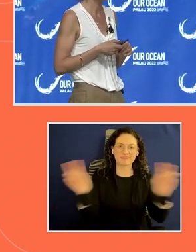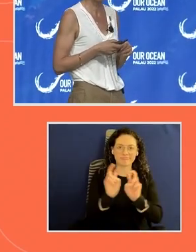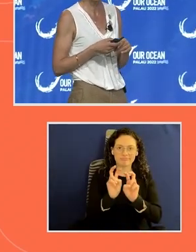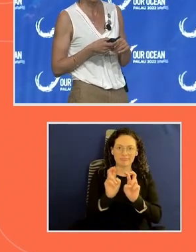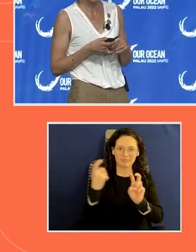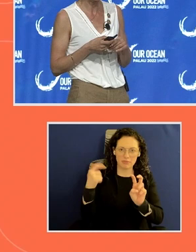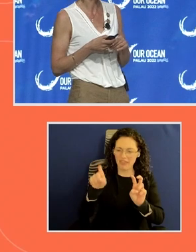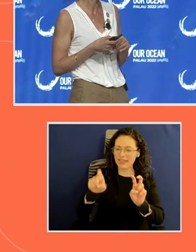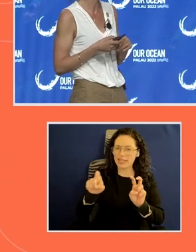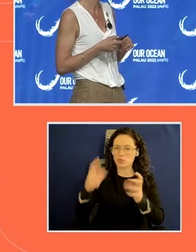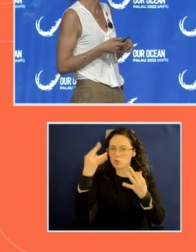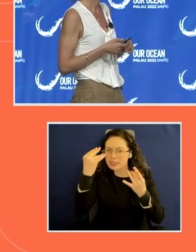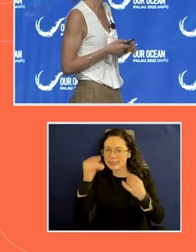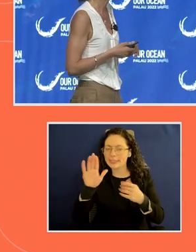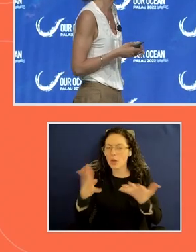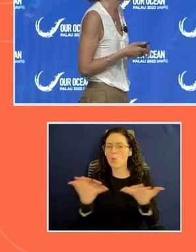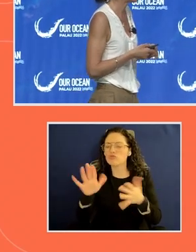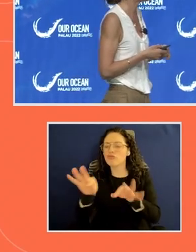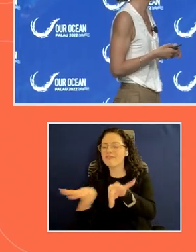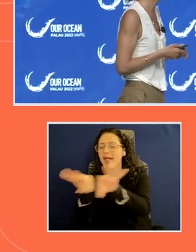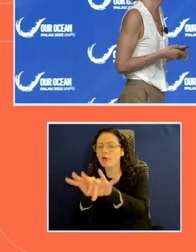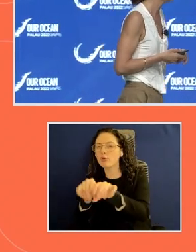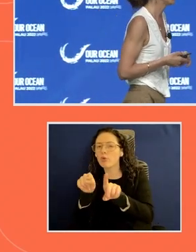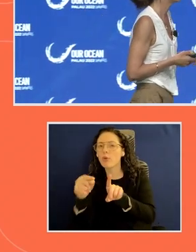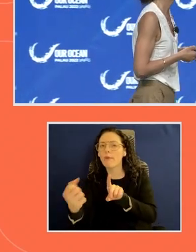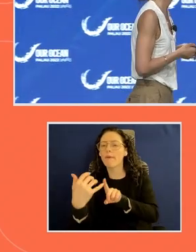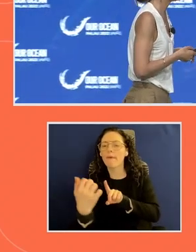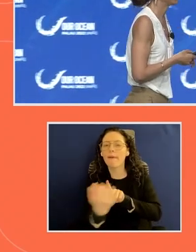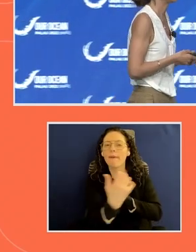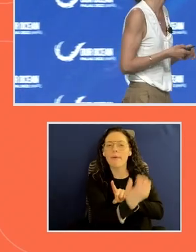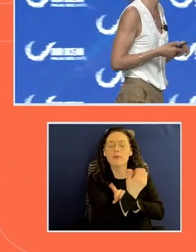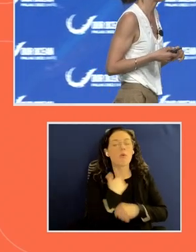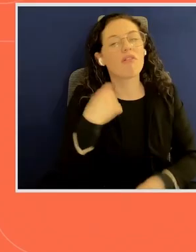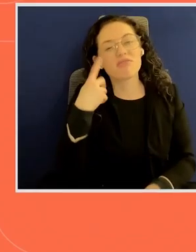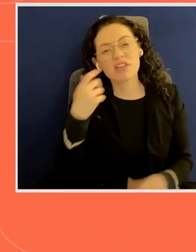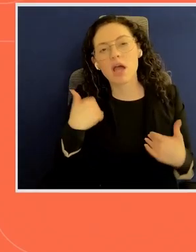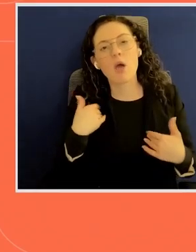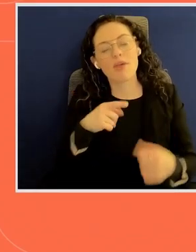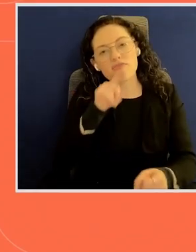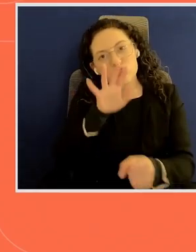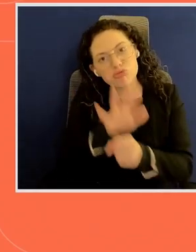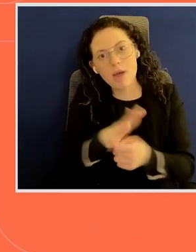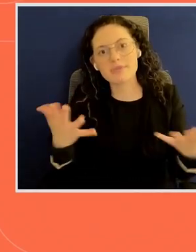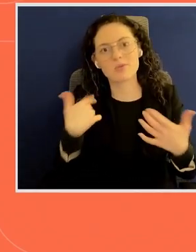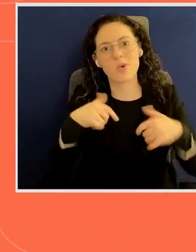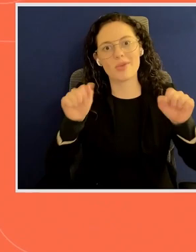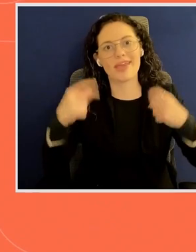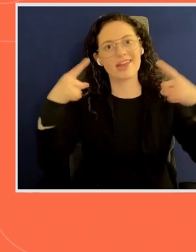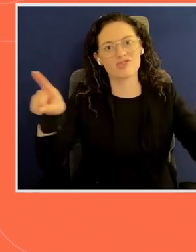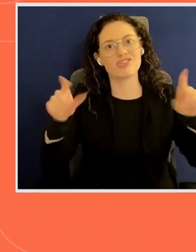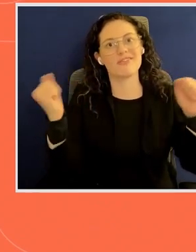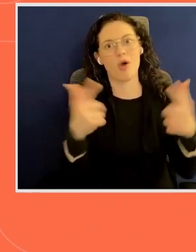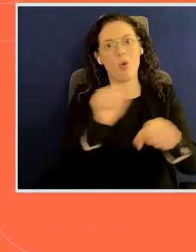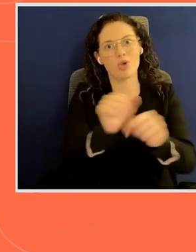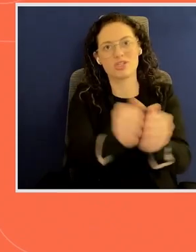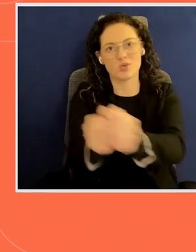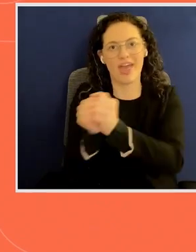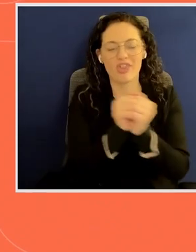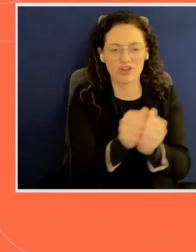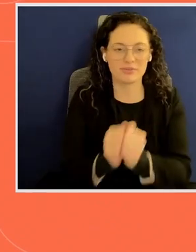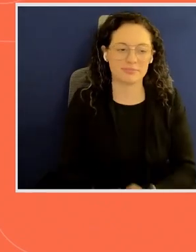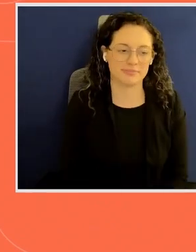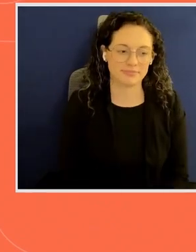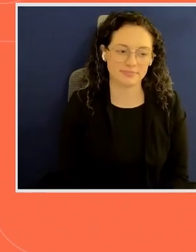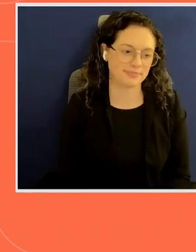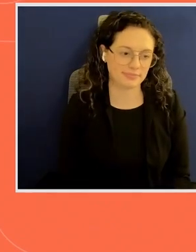need to see to stay engaged. So I think there's promise, Vio, and what we can achieve together. Thank you so much, Jennifer.